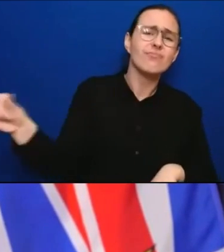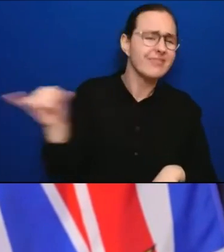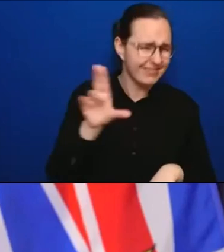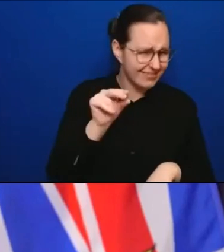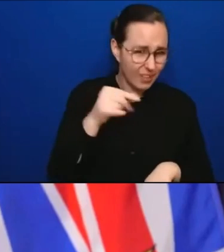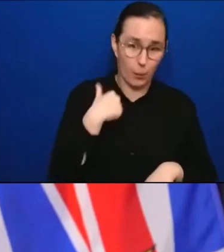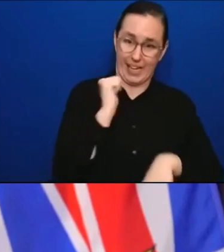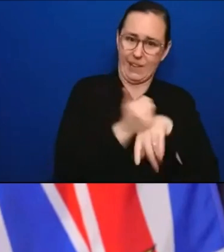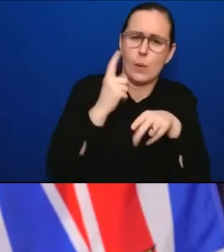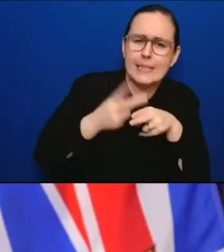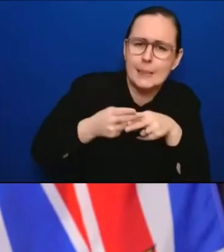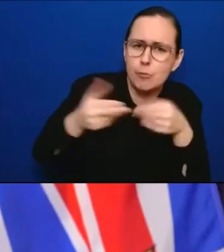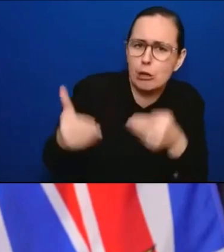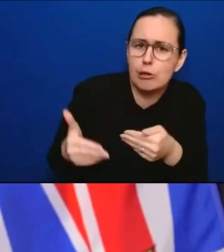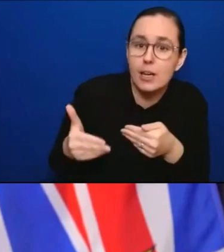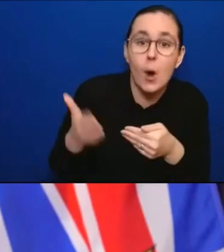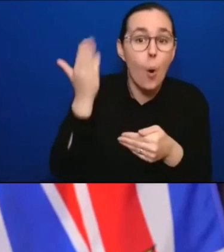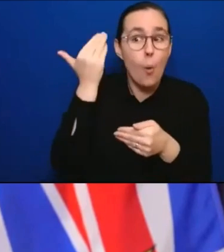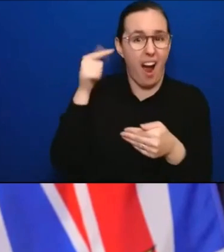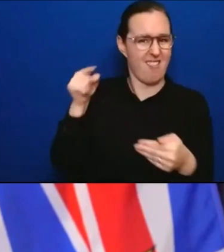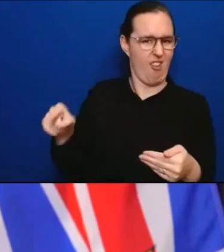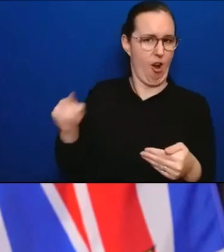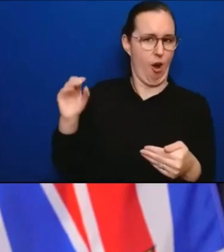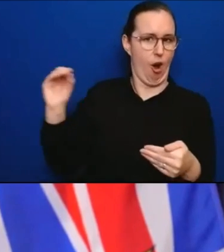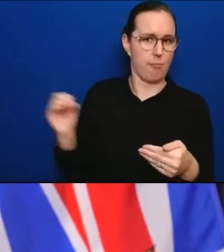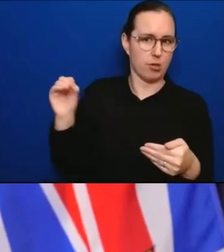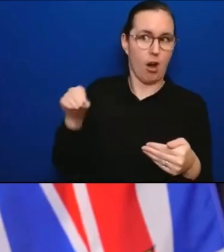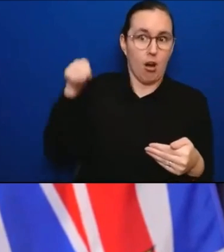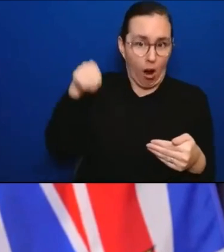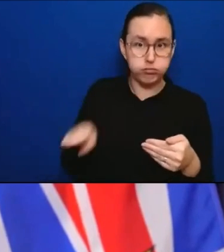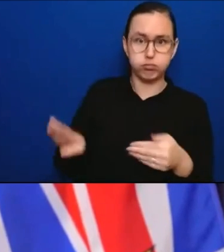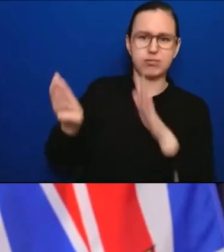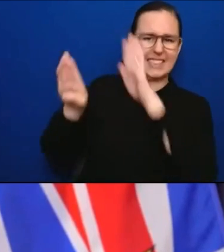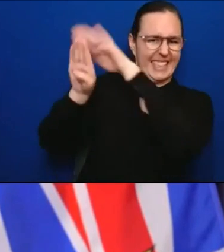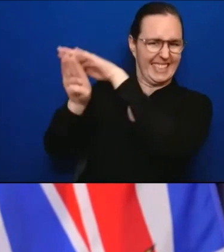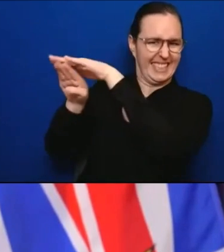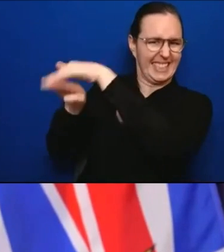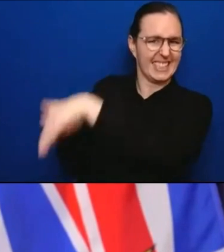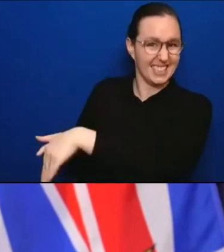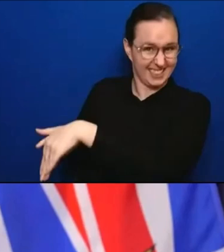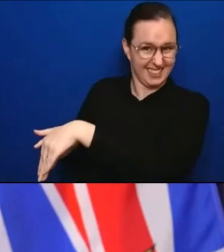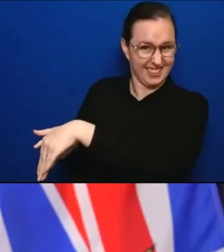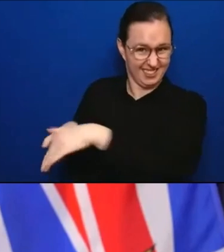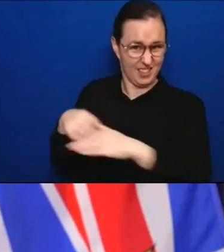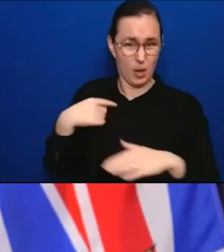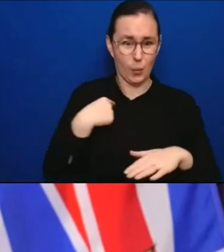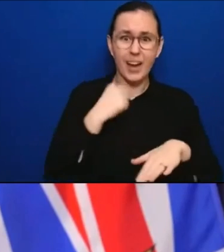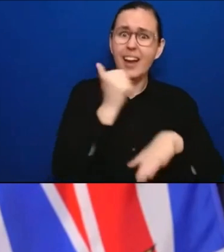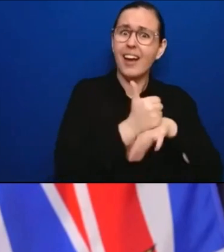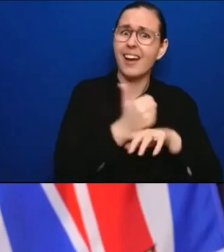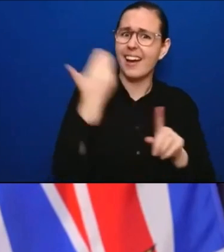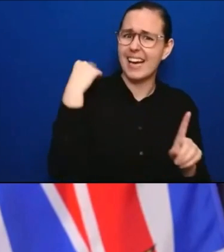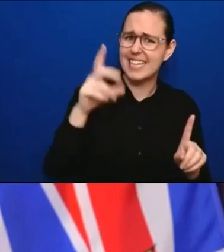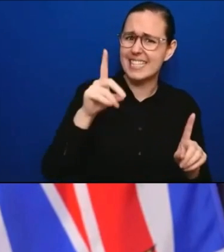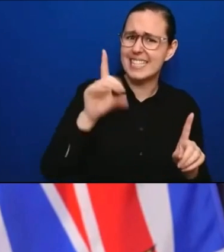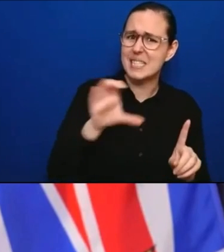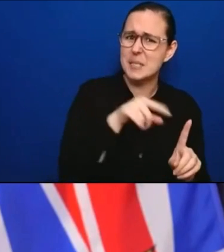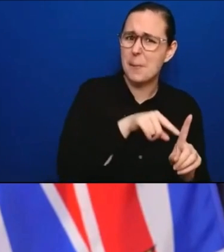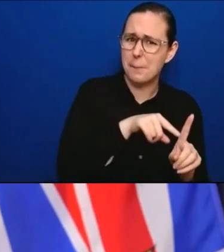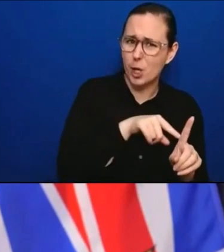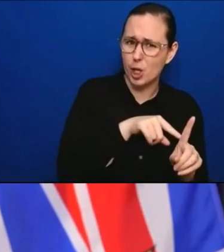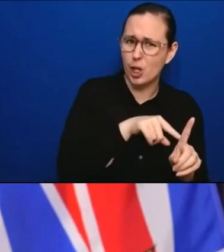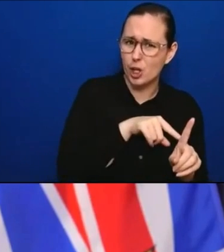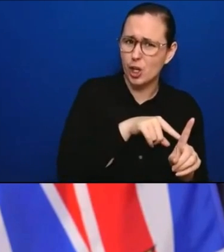decision to pick this day to make this announcement, Dr Henry and Minister Dix talked about this in early January. This is not